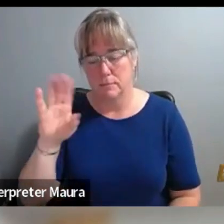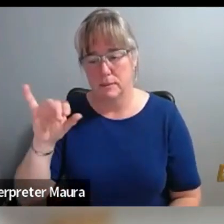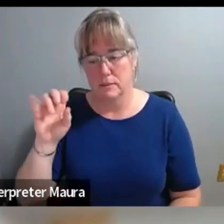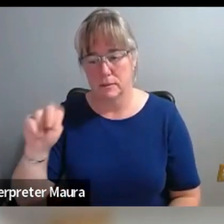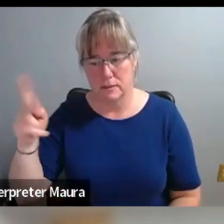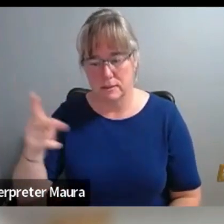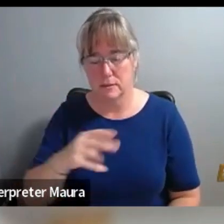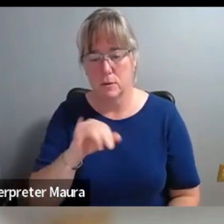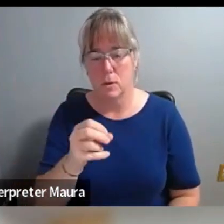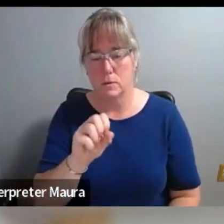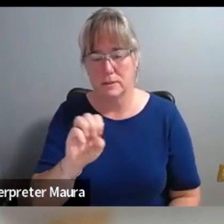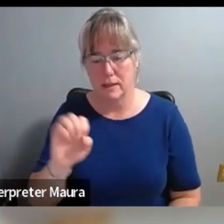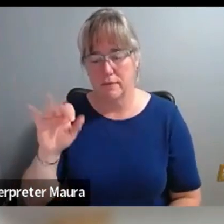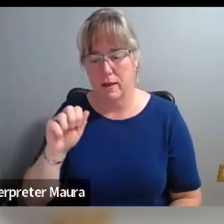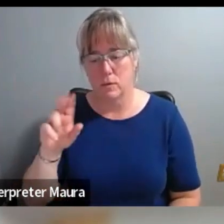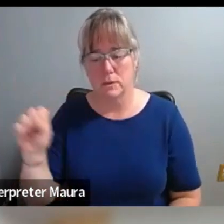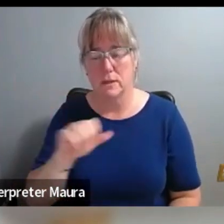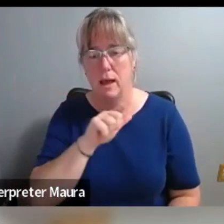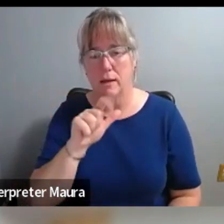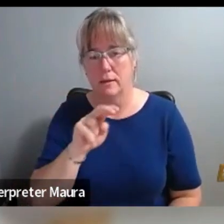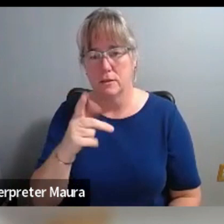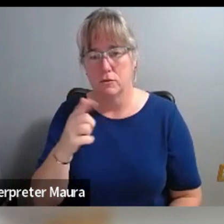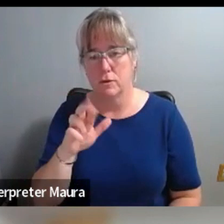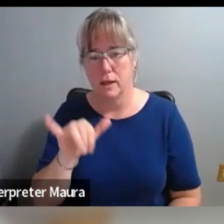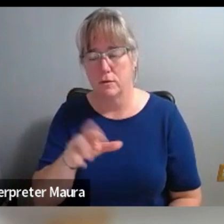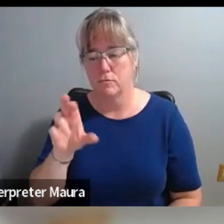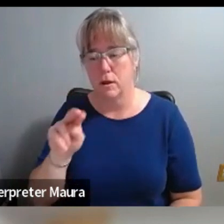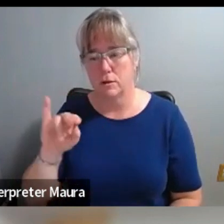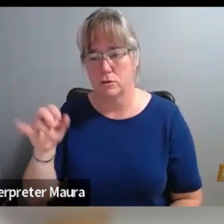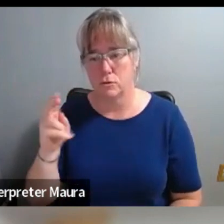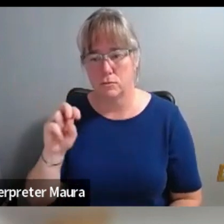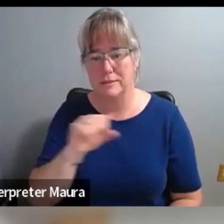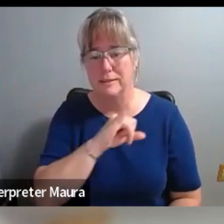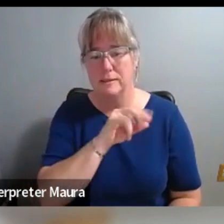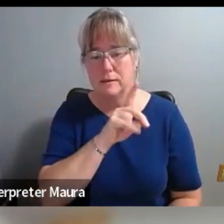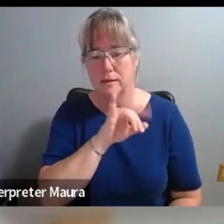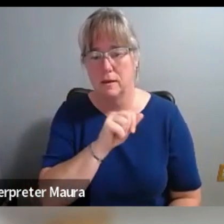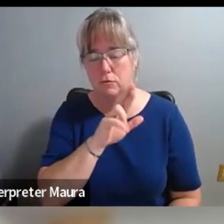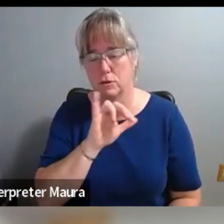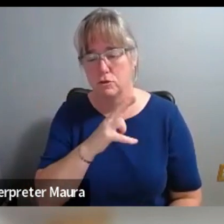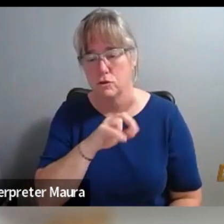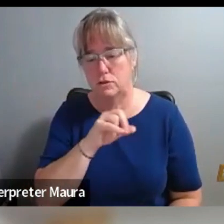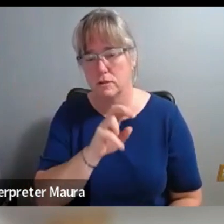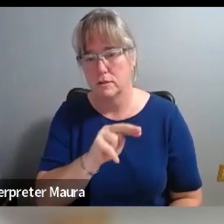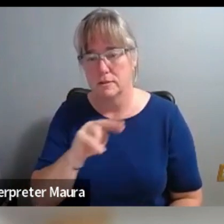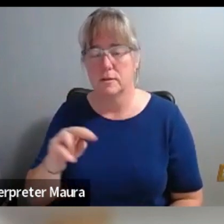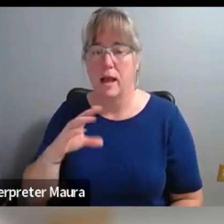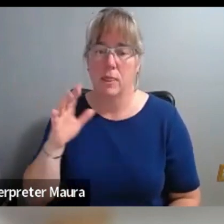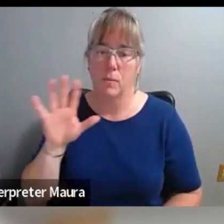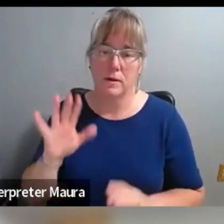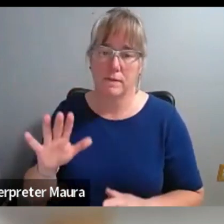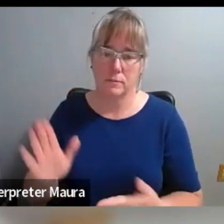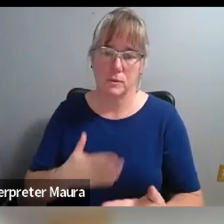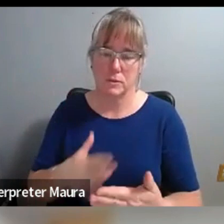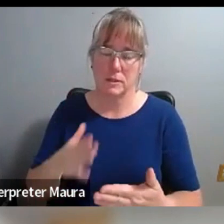Jose Faust, Alan Gray, Ron Jones, and Nia Richardson, and then the wonderful musical